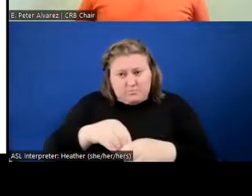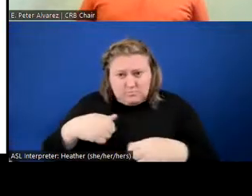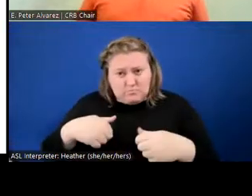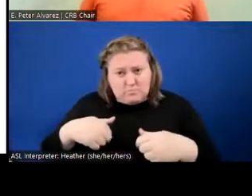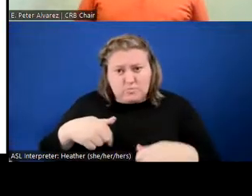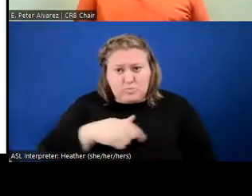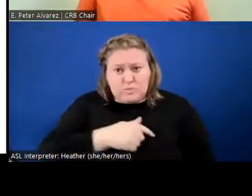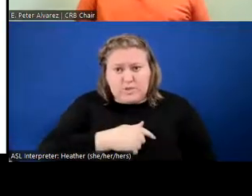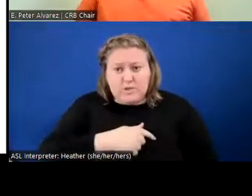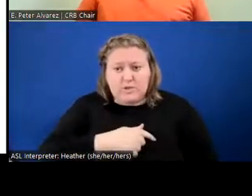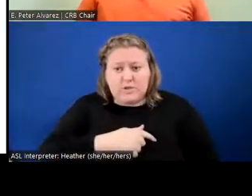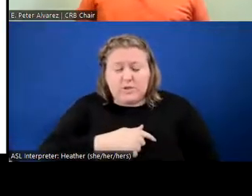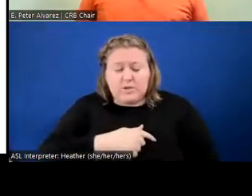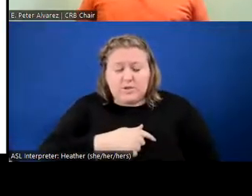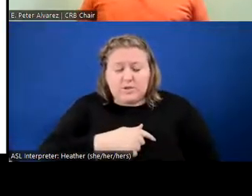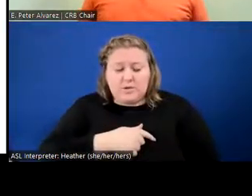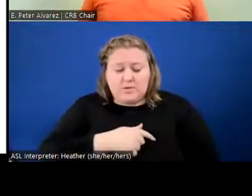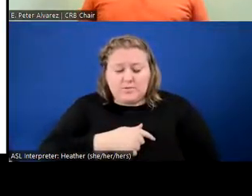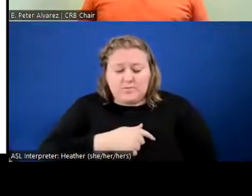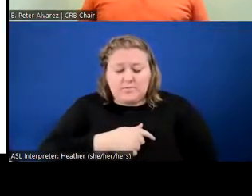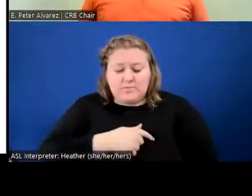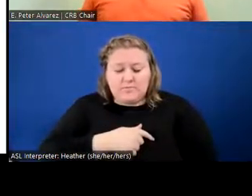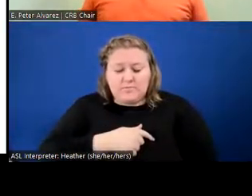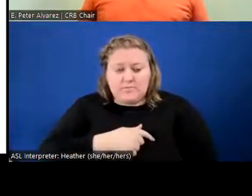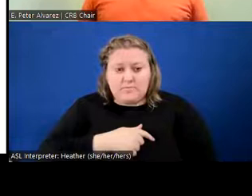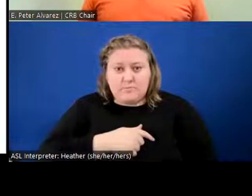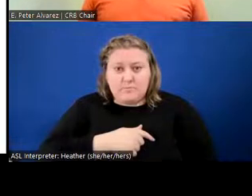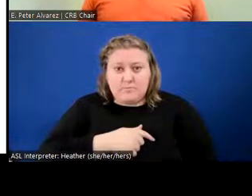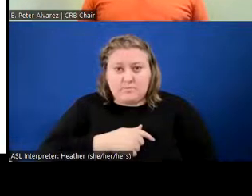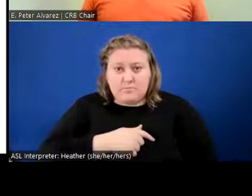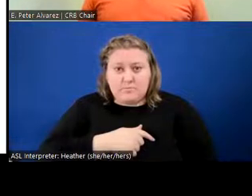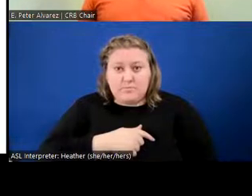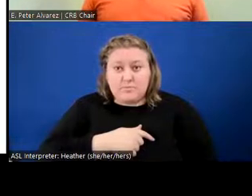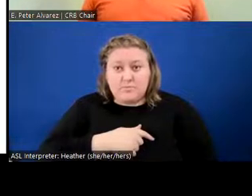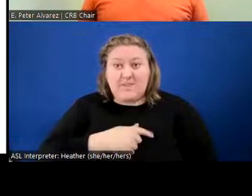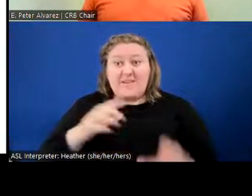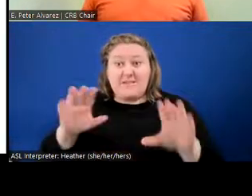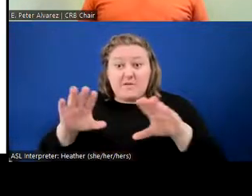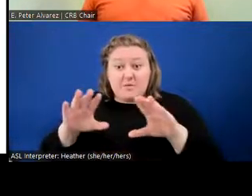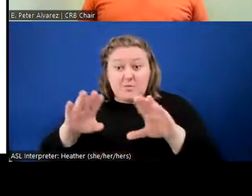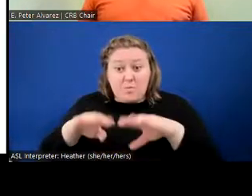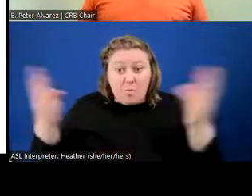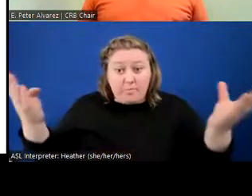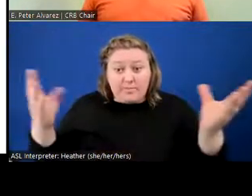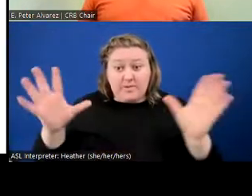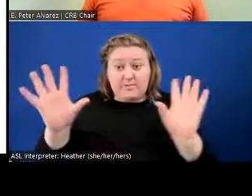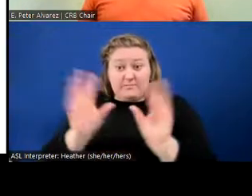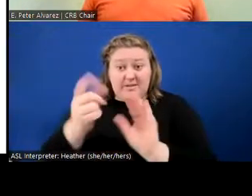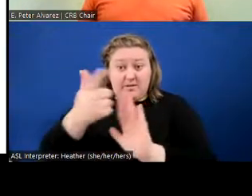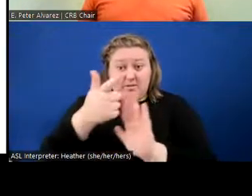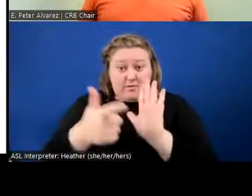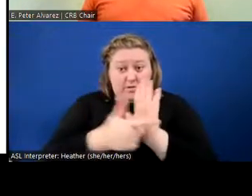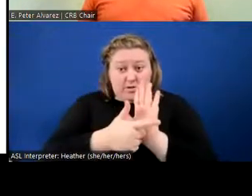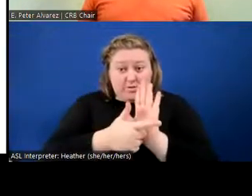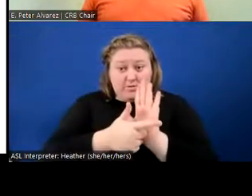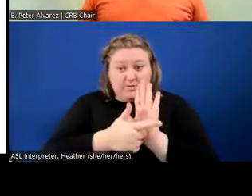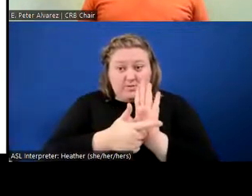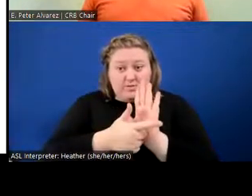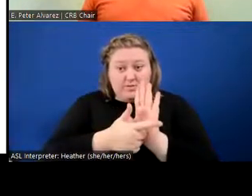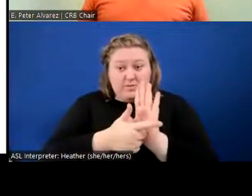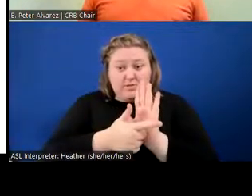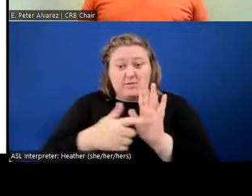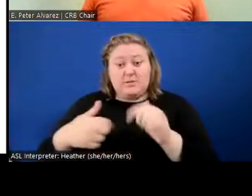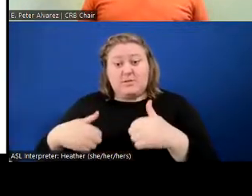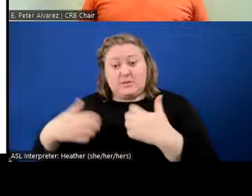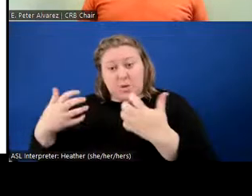have, um, open meeting laws, and I don't want, and I'm not going to,